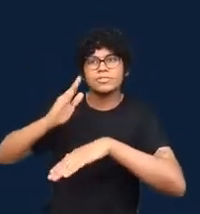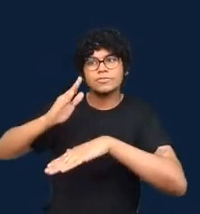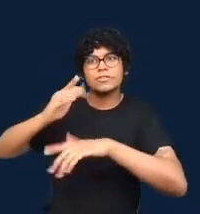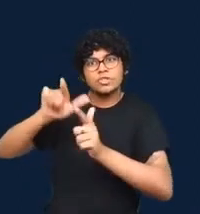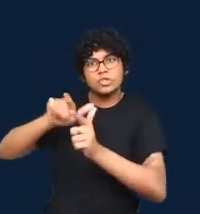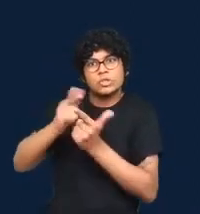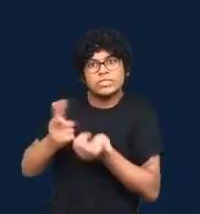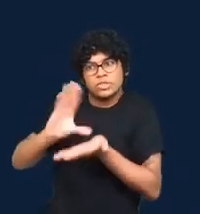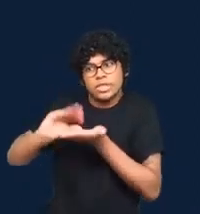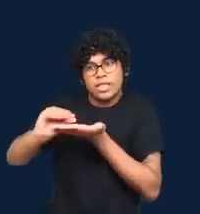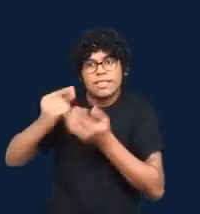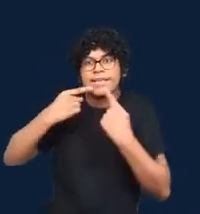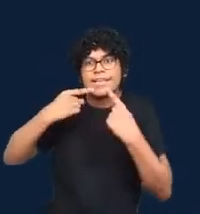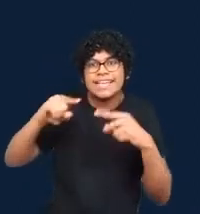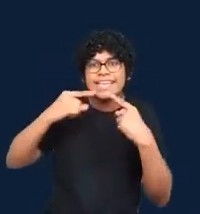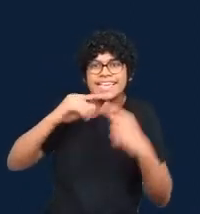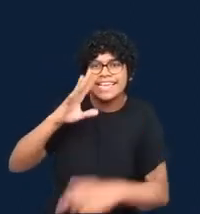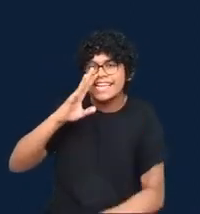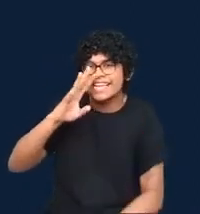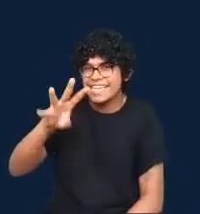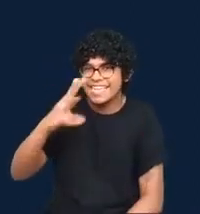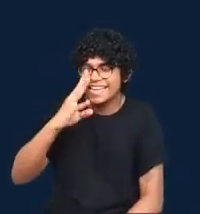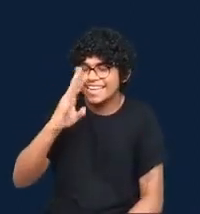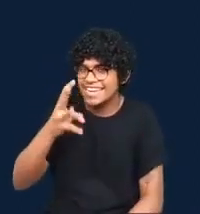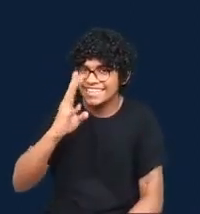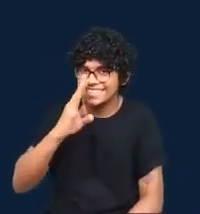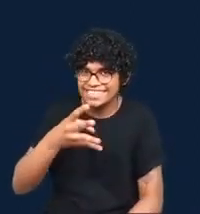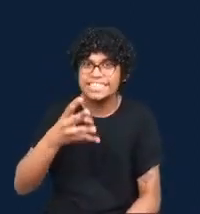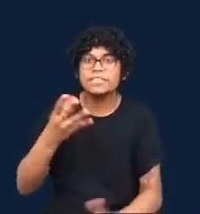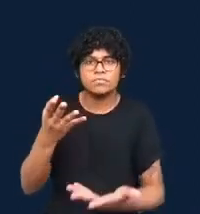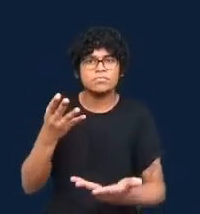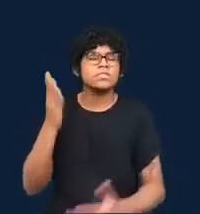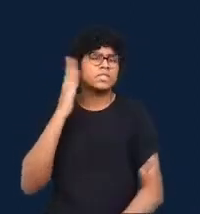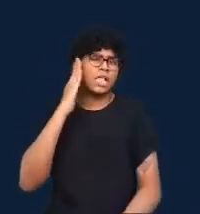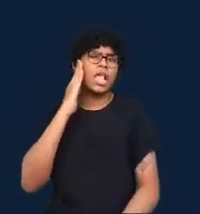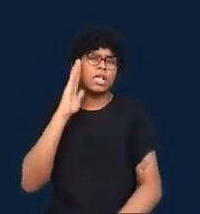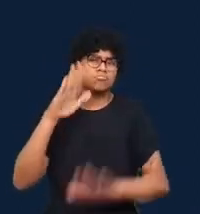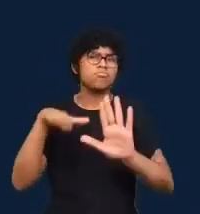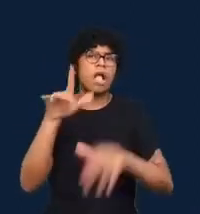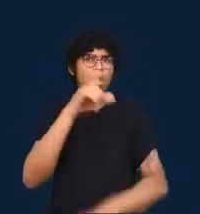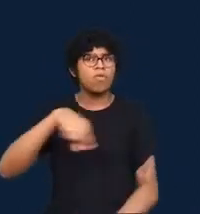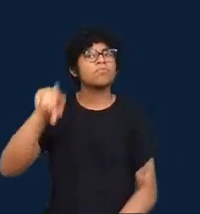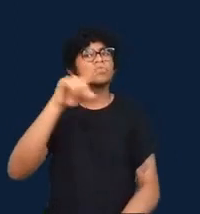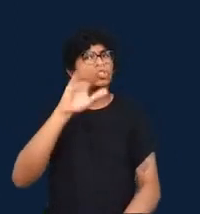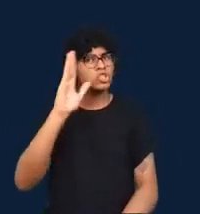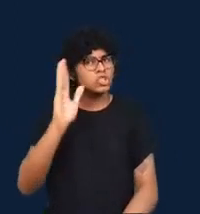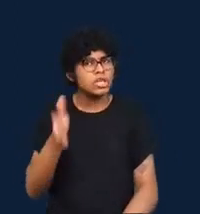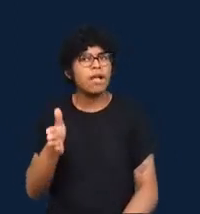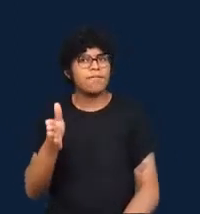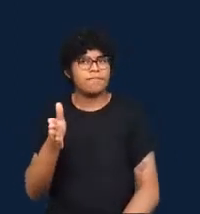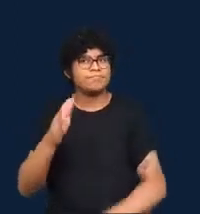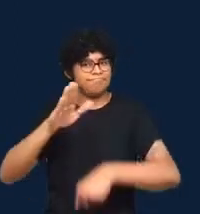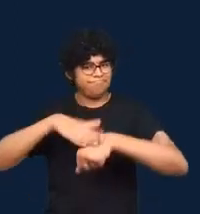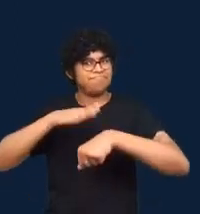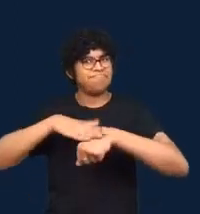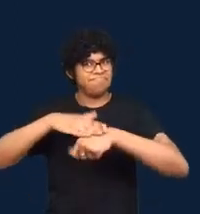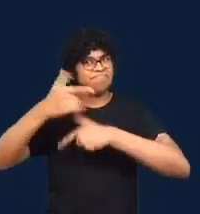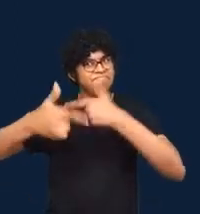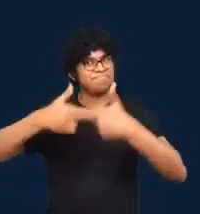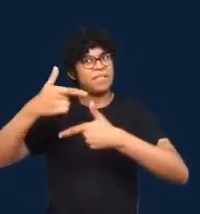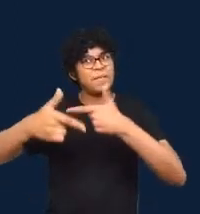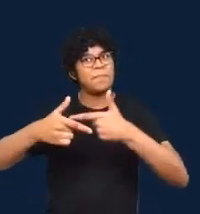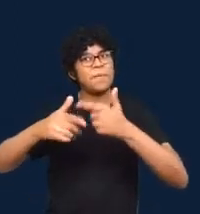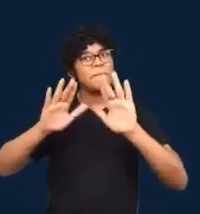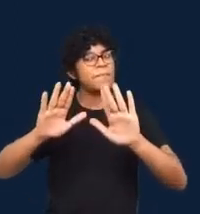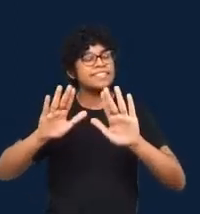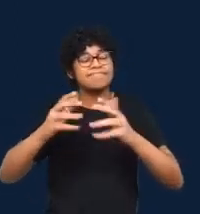will already be doing these things in your work. Catherine And we would love to hear more about some of your own experiences